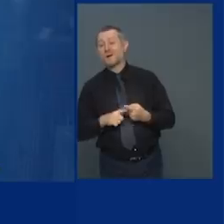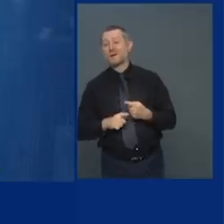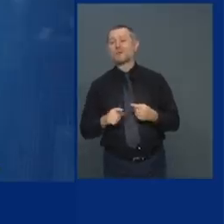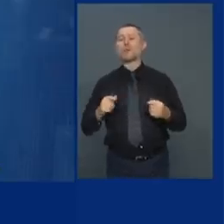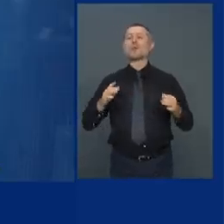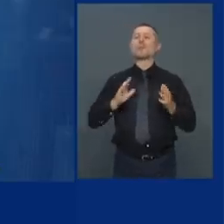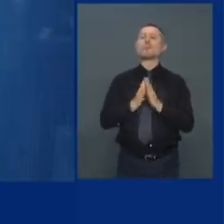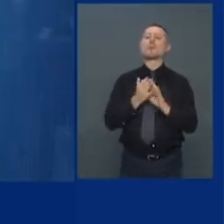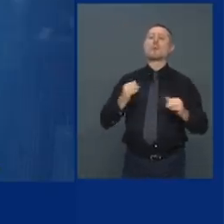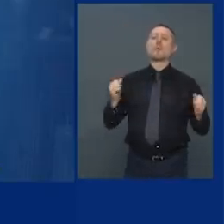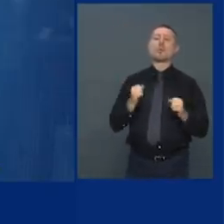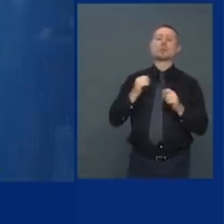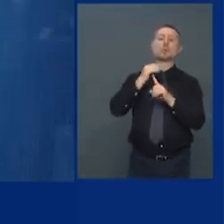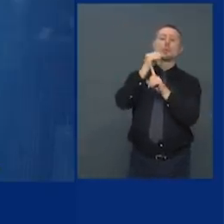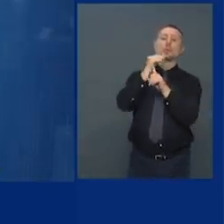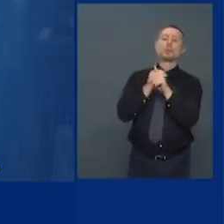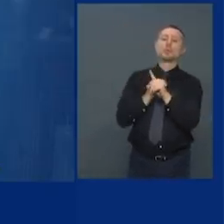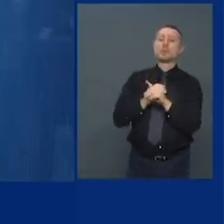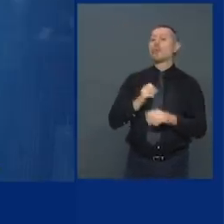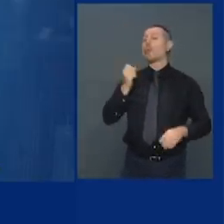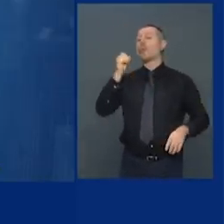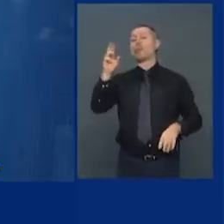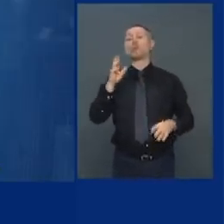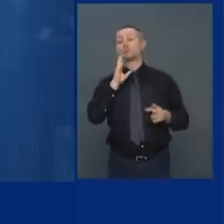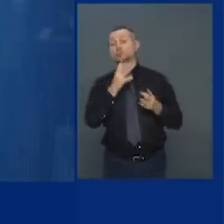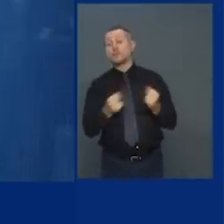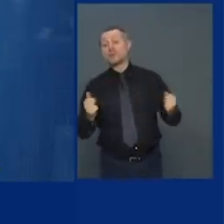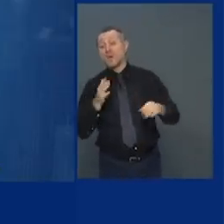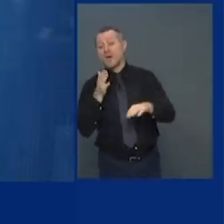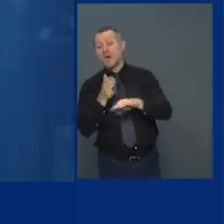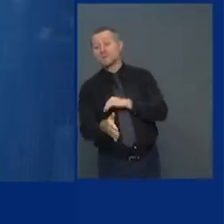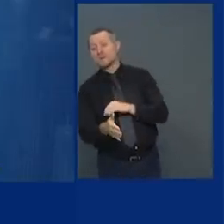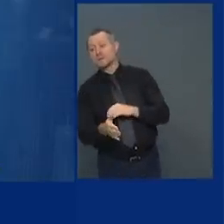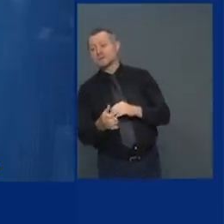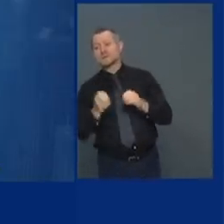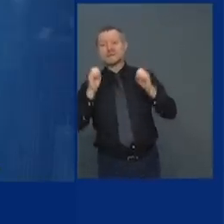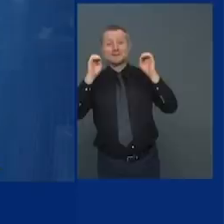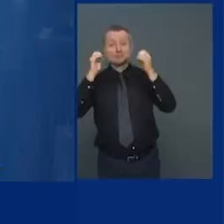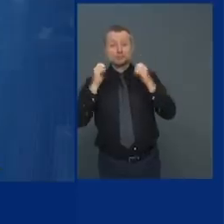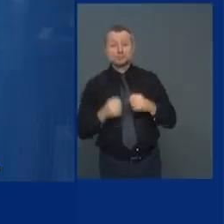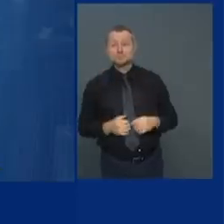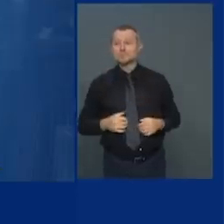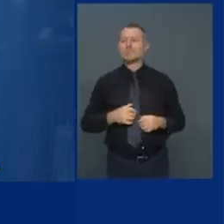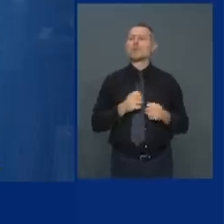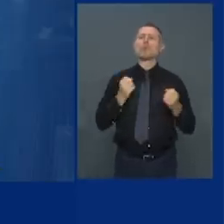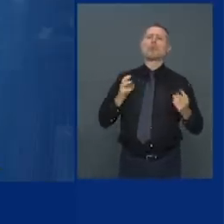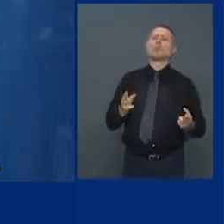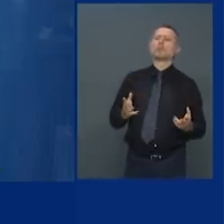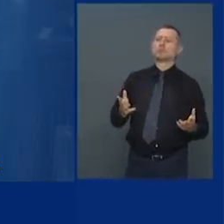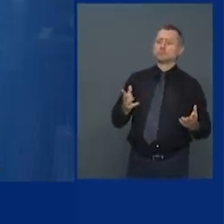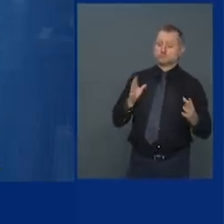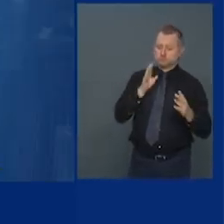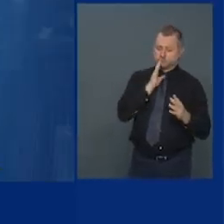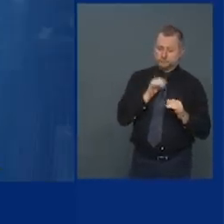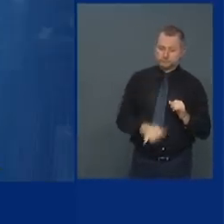going to be gone by Easter oh it's nothing different than it's always been sound familiar